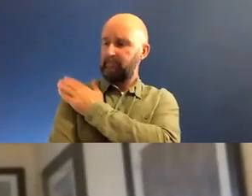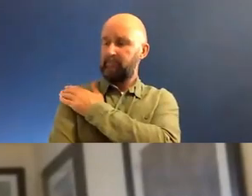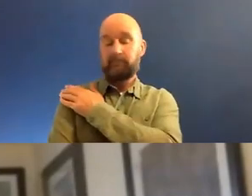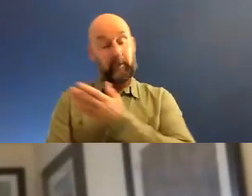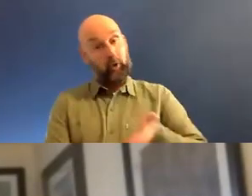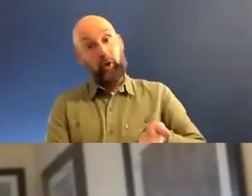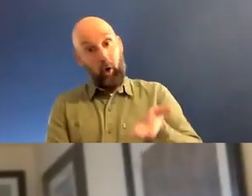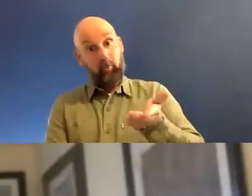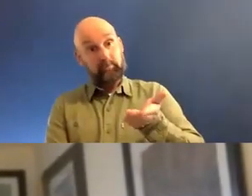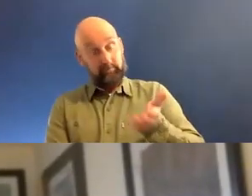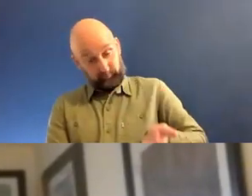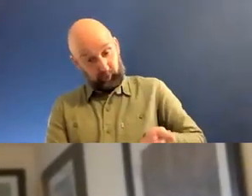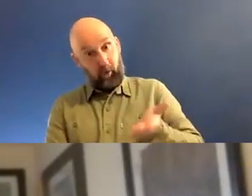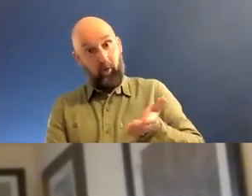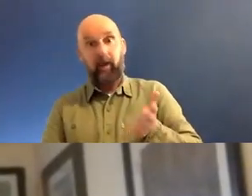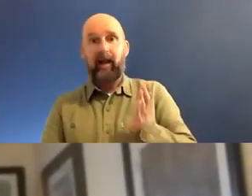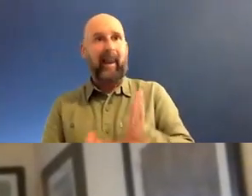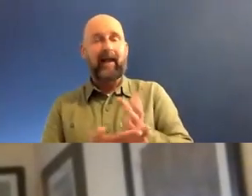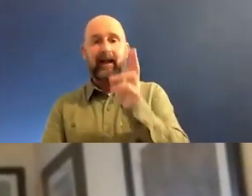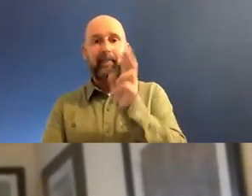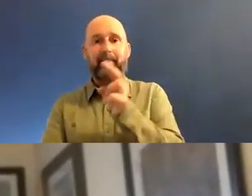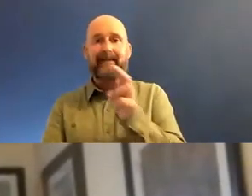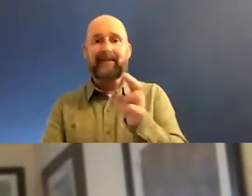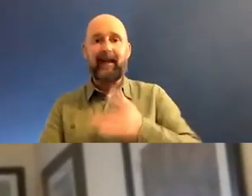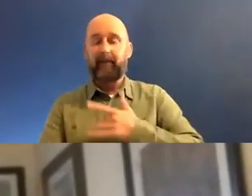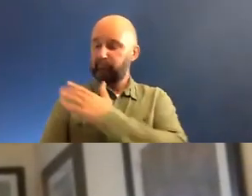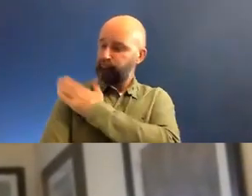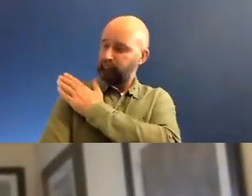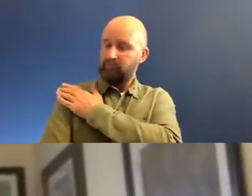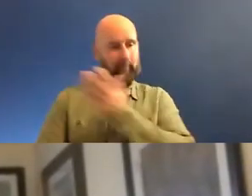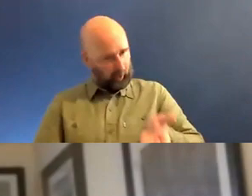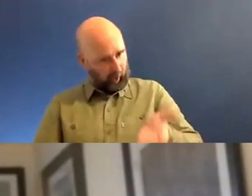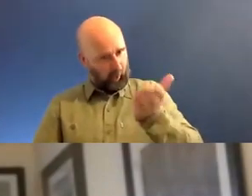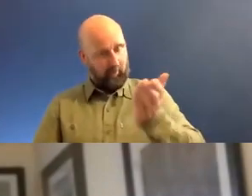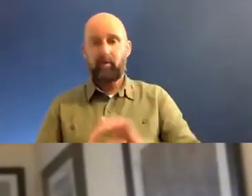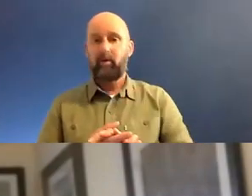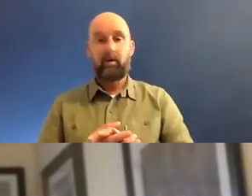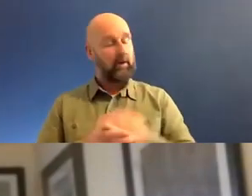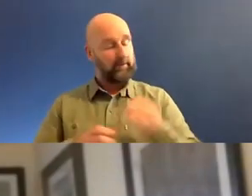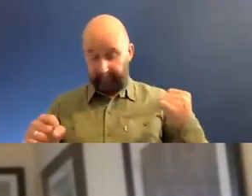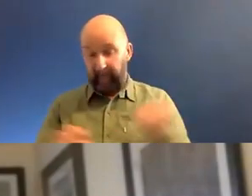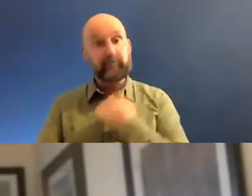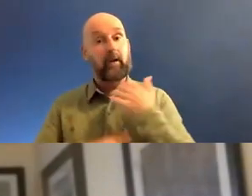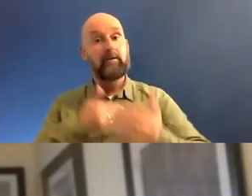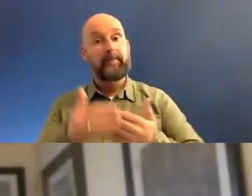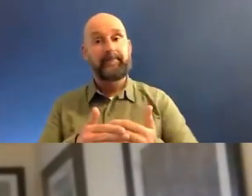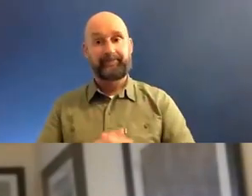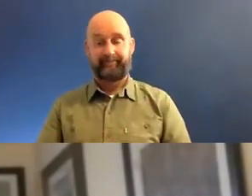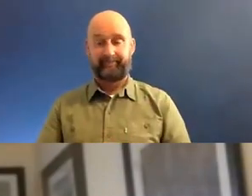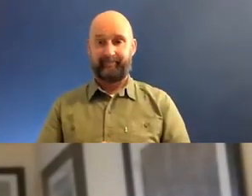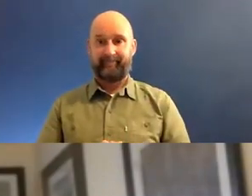that. You know, it was, it was like a blessing. And so I went and did that. And so being,